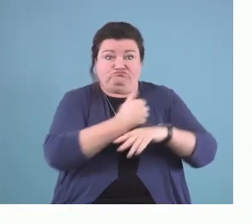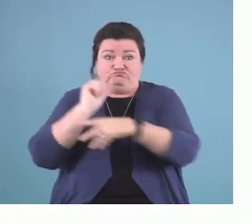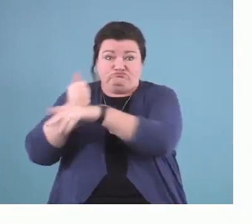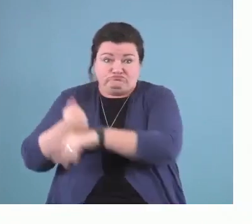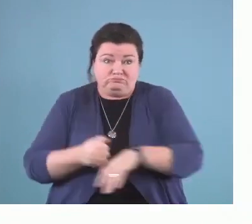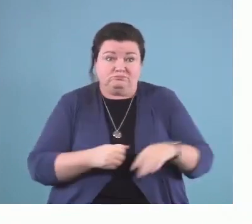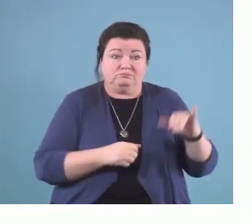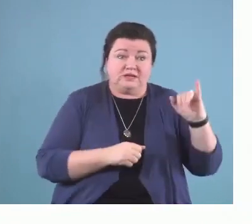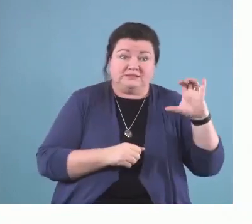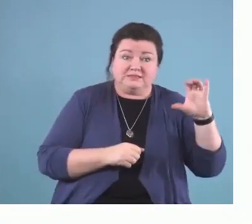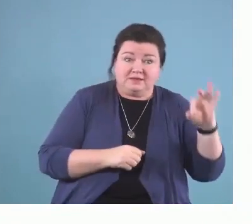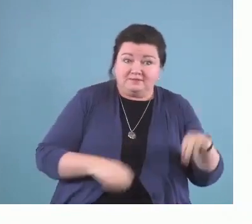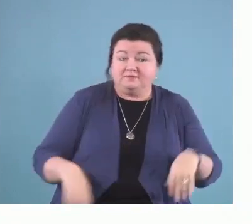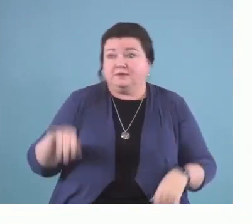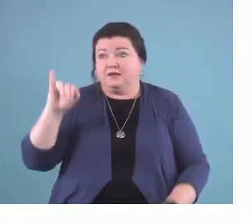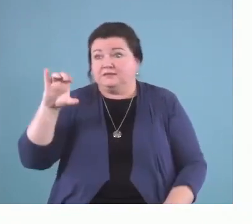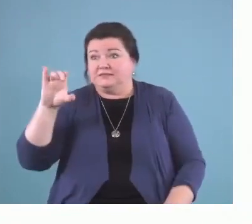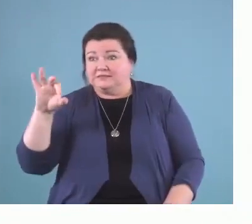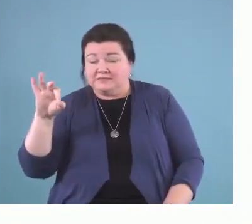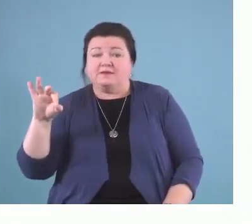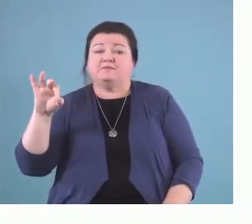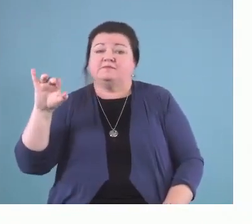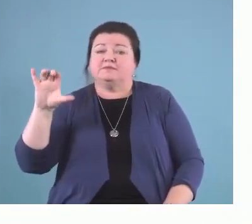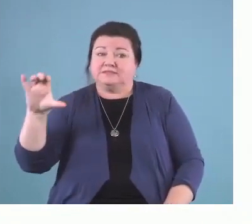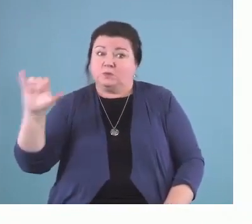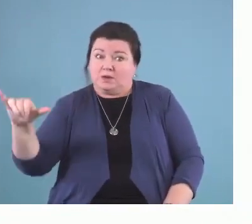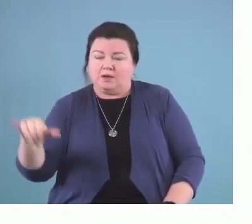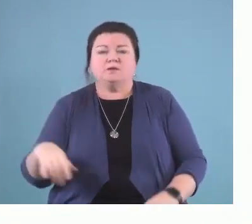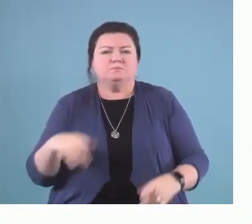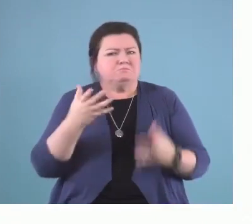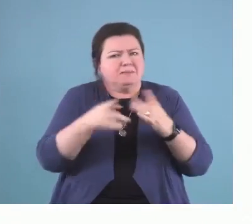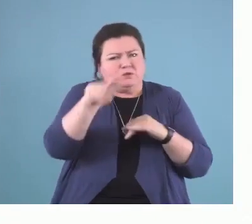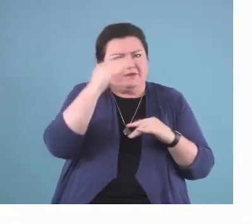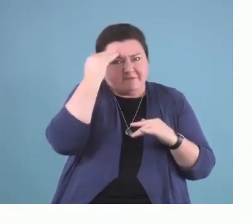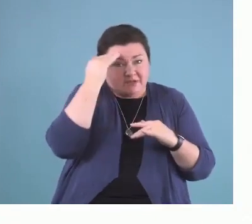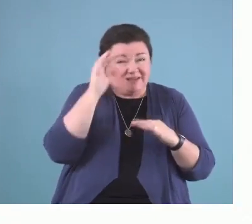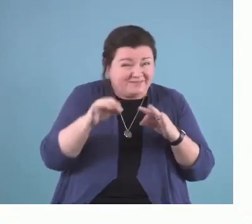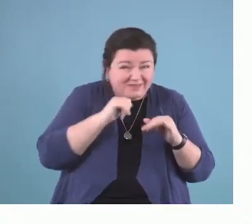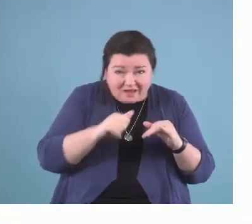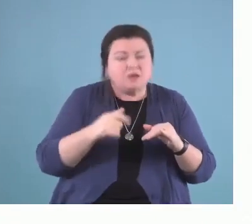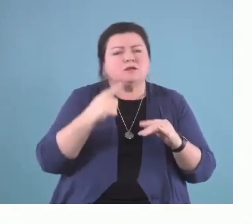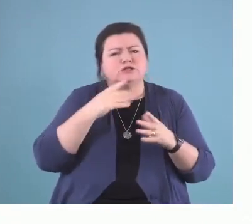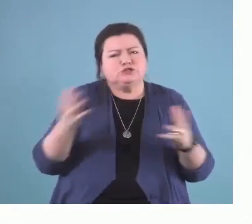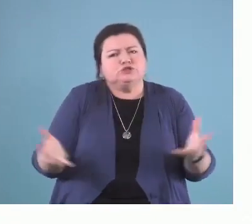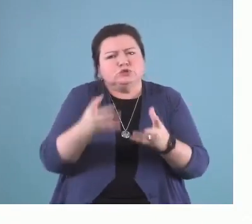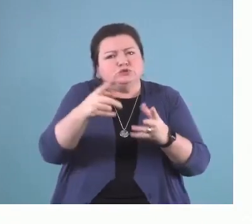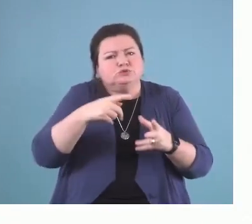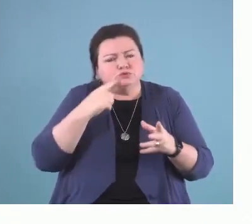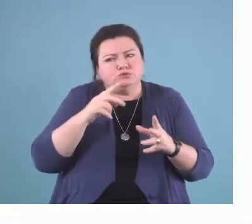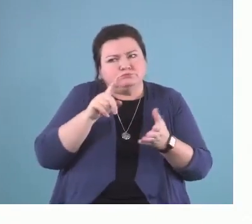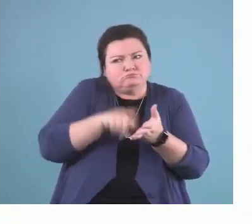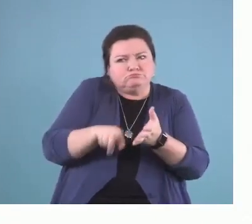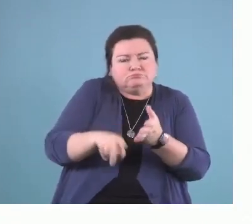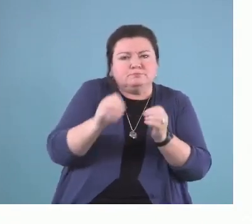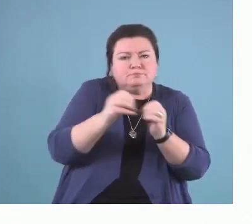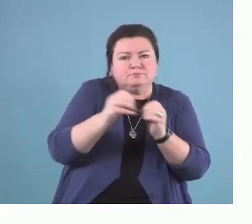frameworks or models, I encourage you to become familiar with it. I'm going to introduce you to them today. I'm going to